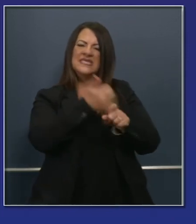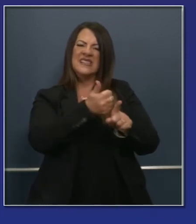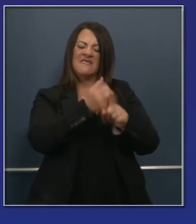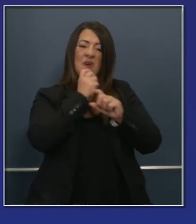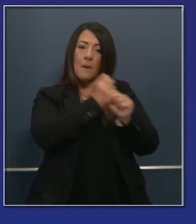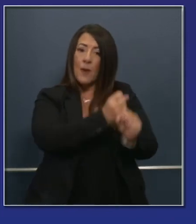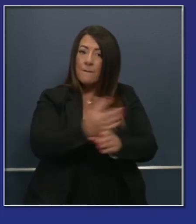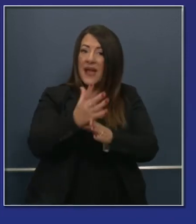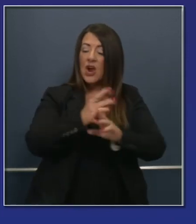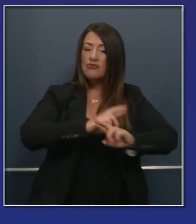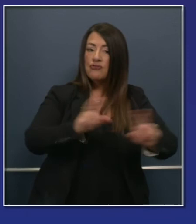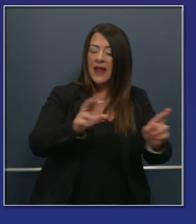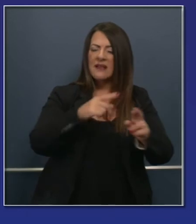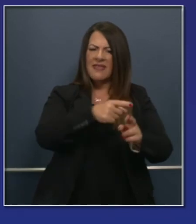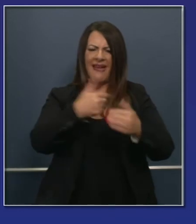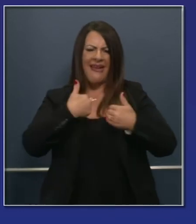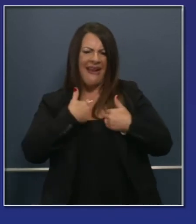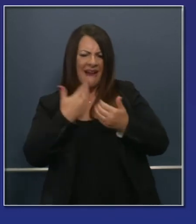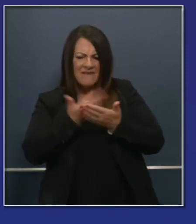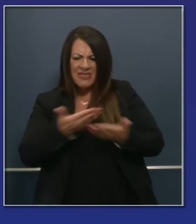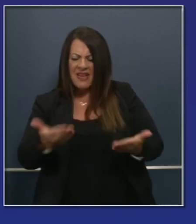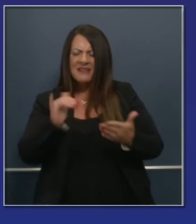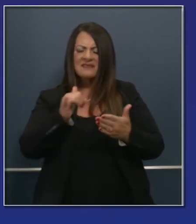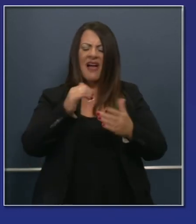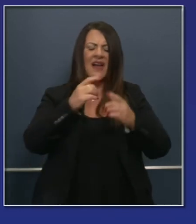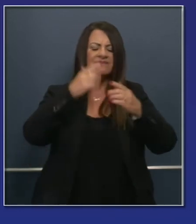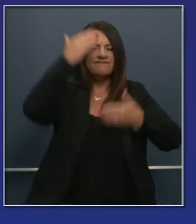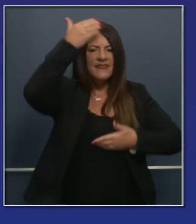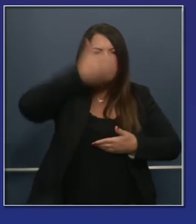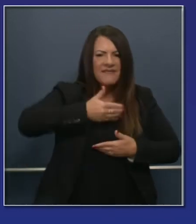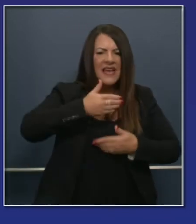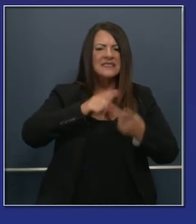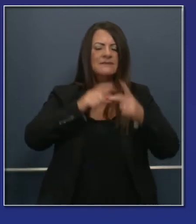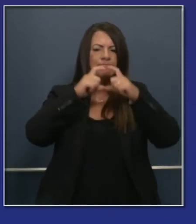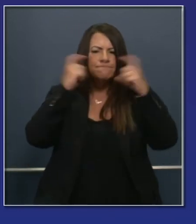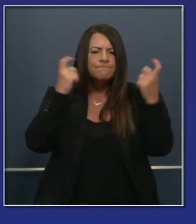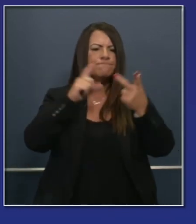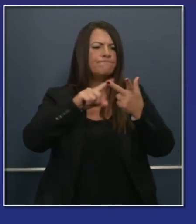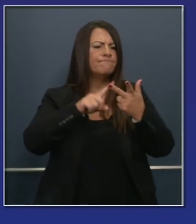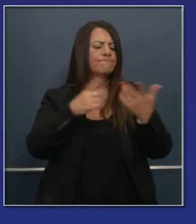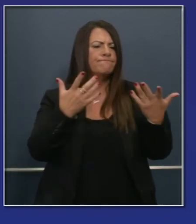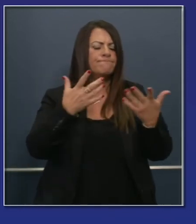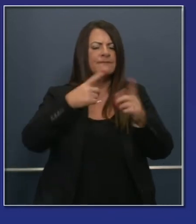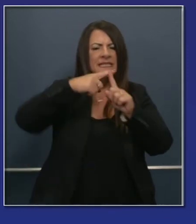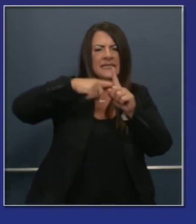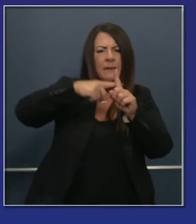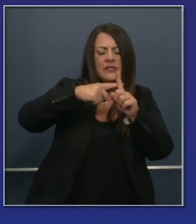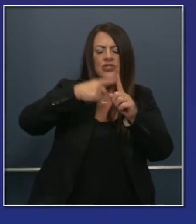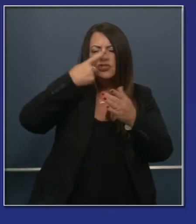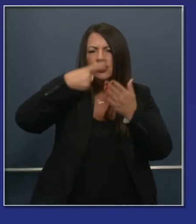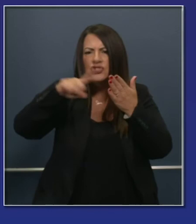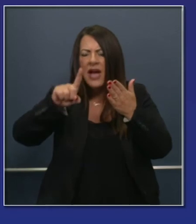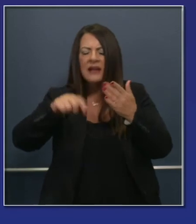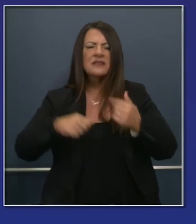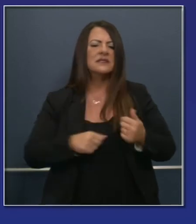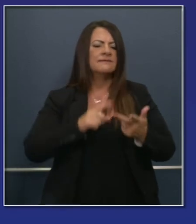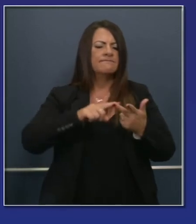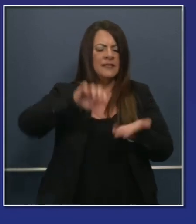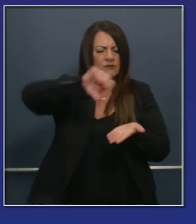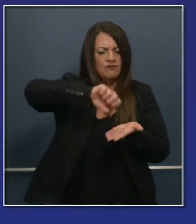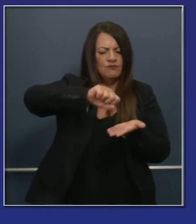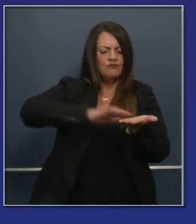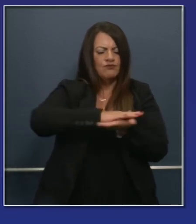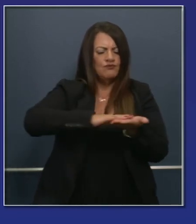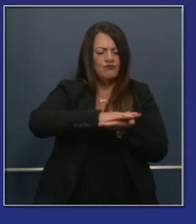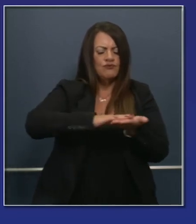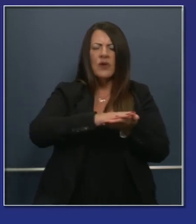to have the procurement of PPE face shields face covers thermometers hand sanitizers and the like